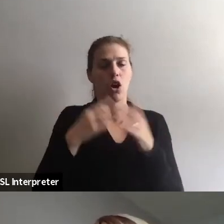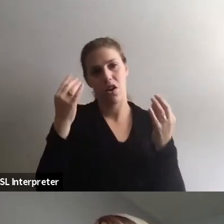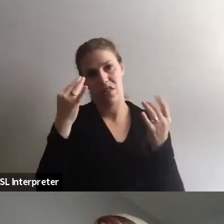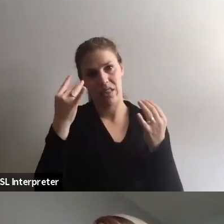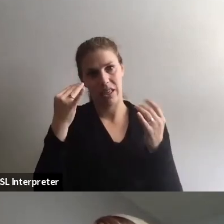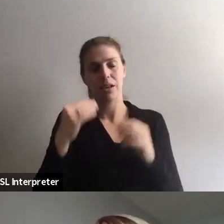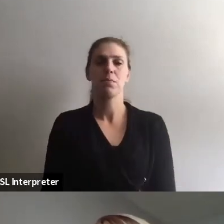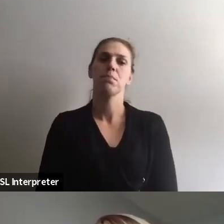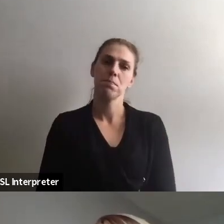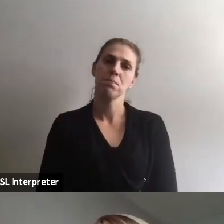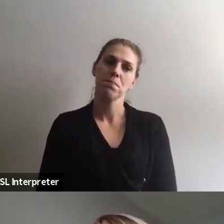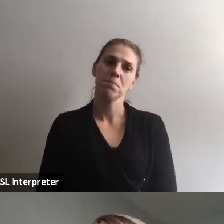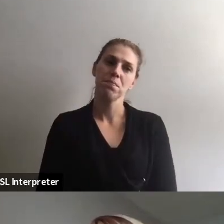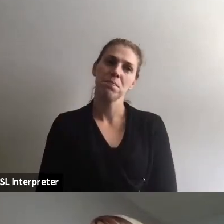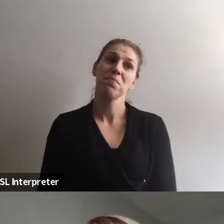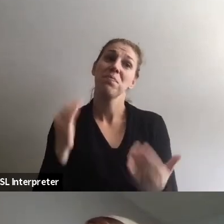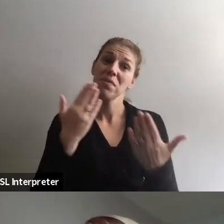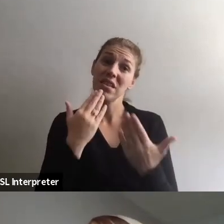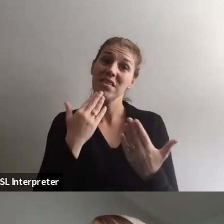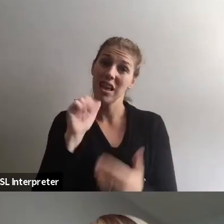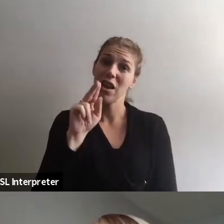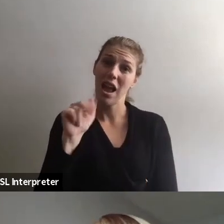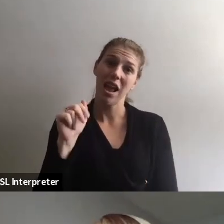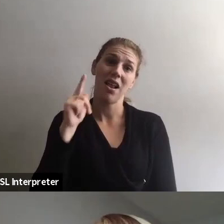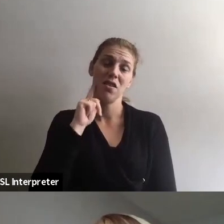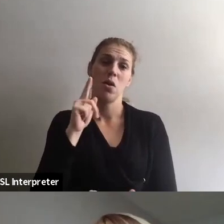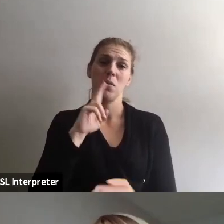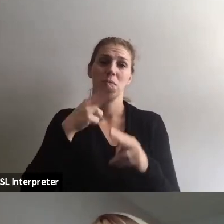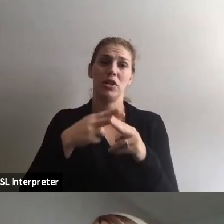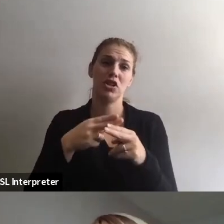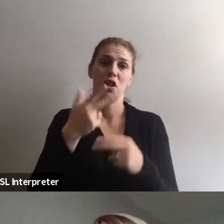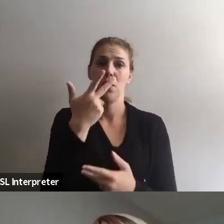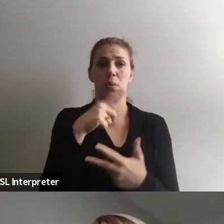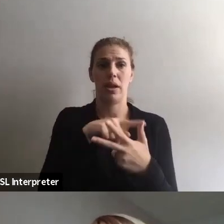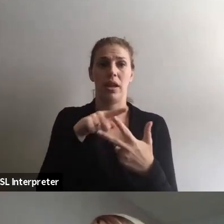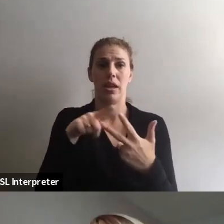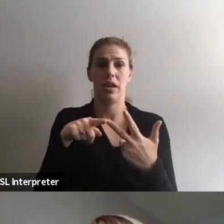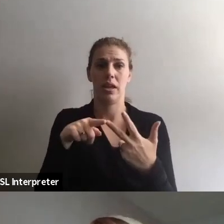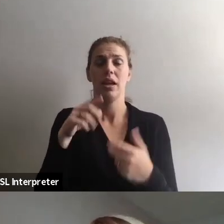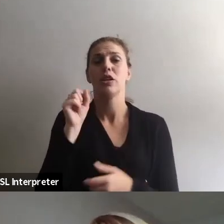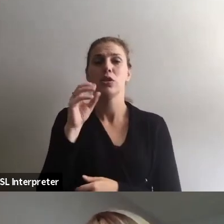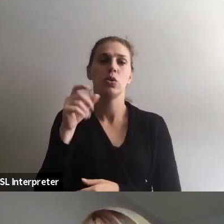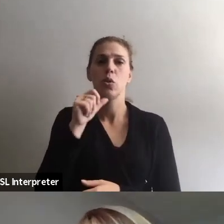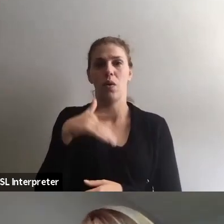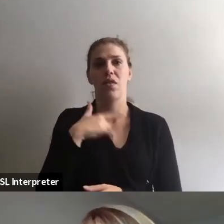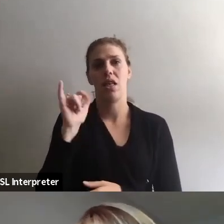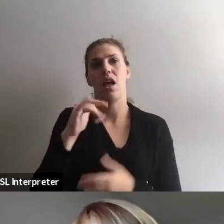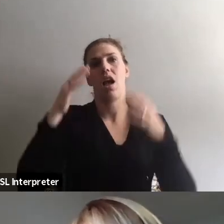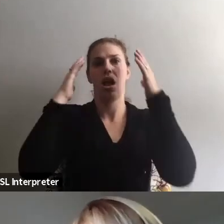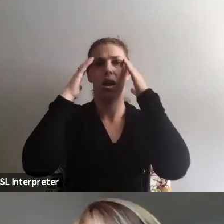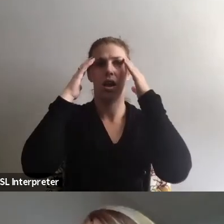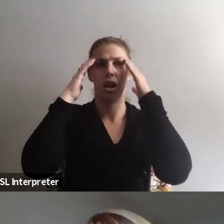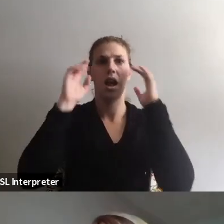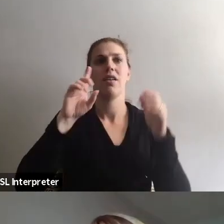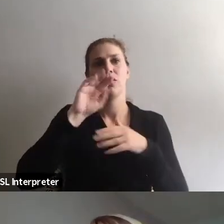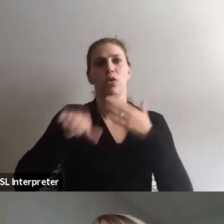direction. And, and thank you, Anna, totally for bringing up about the three pound rate. So don't feel like, Oh my gosh, I have